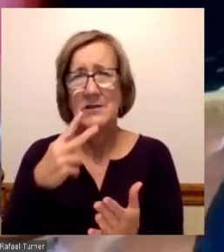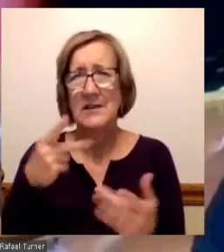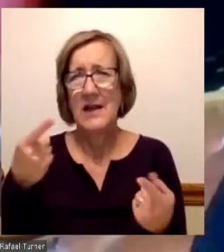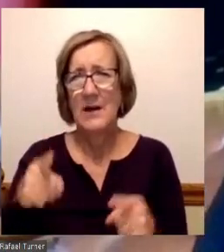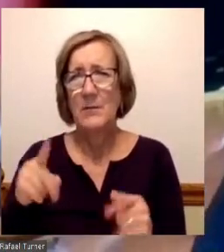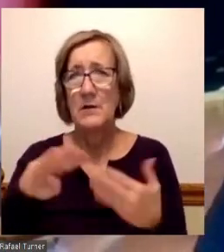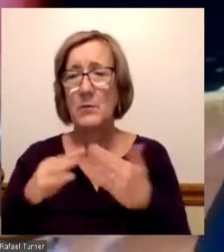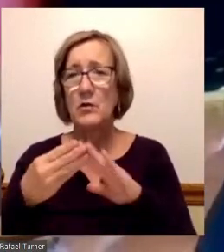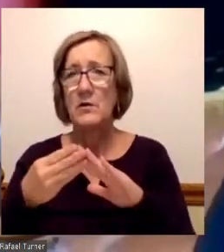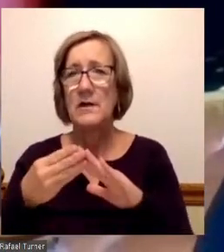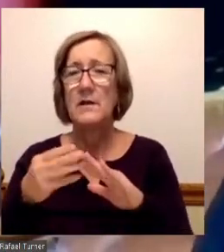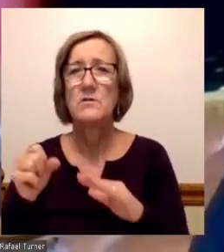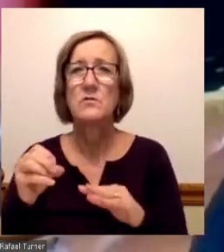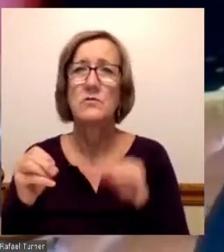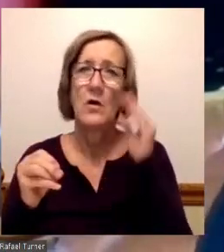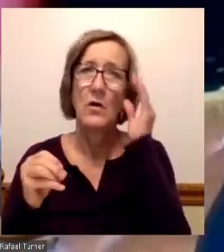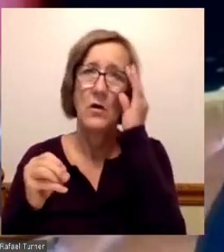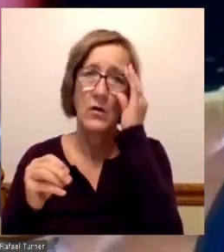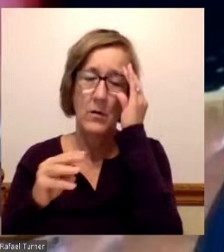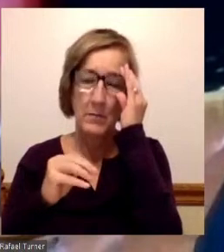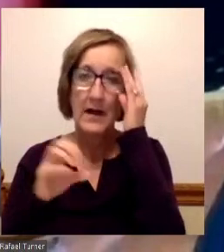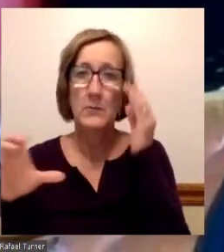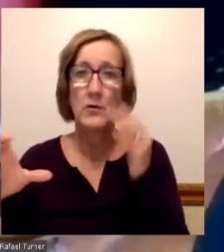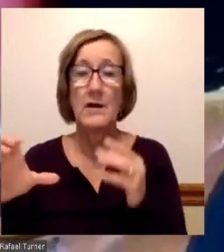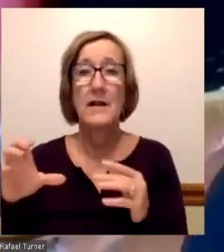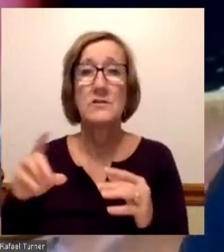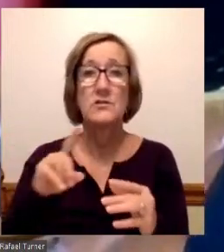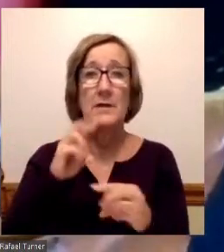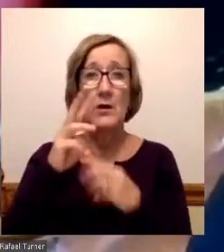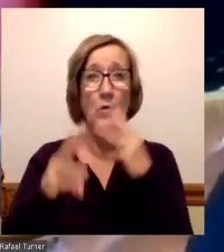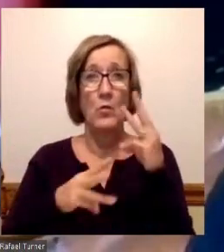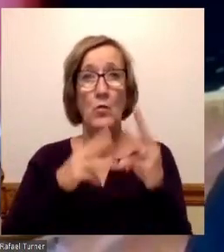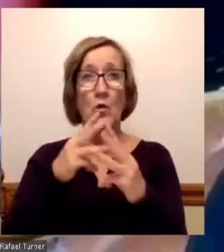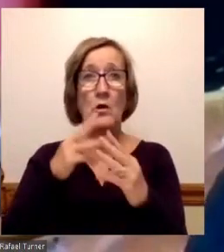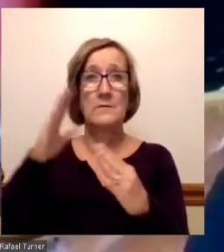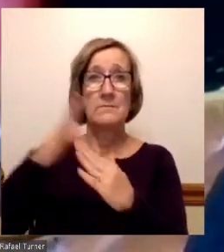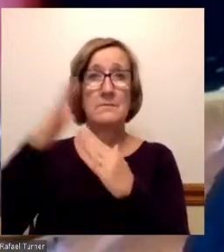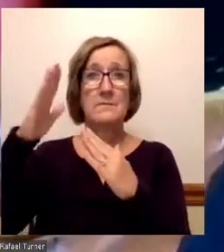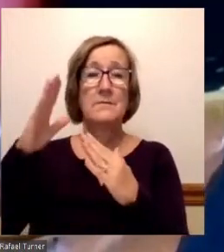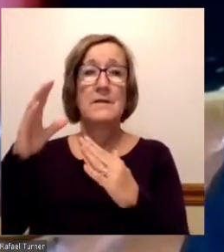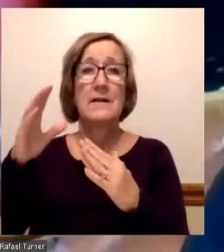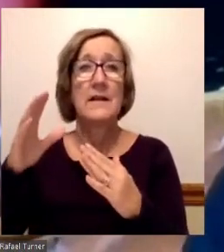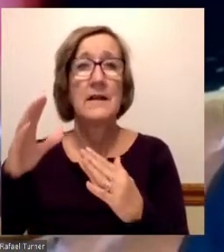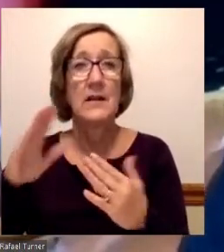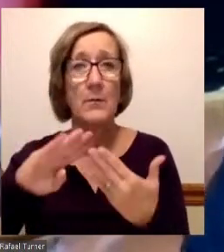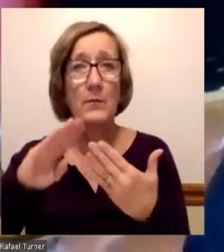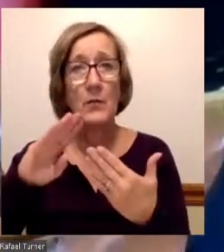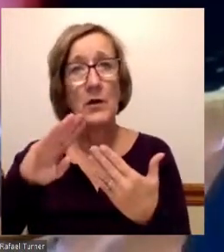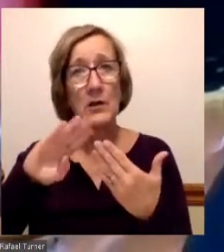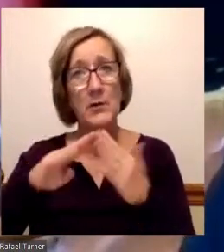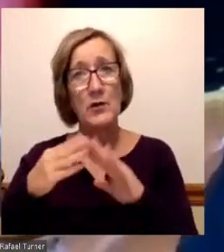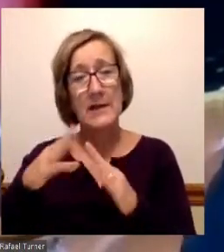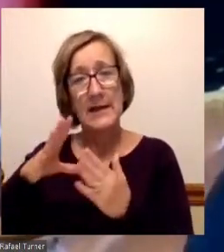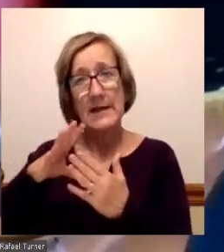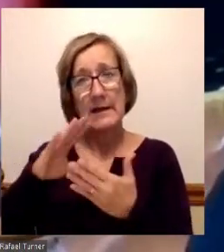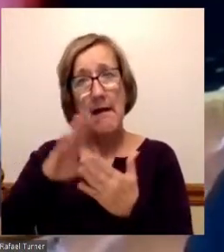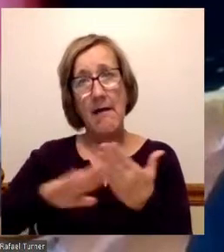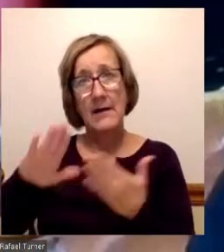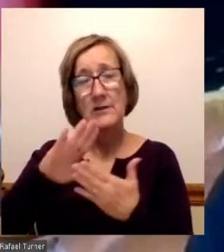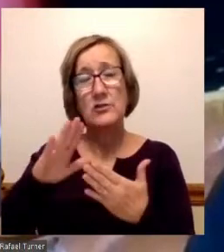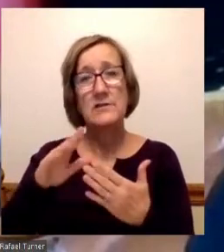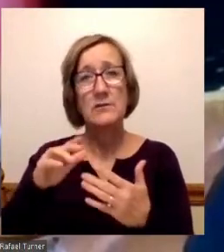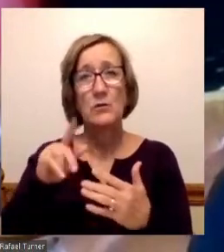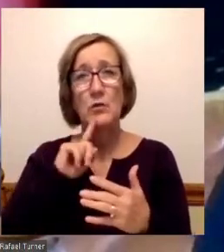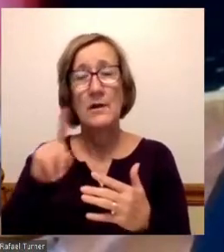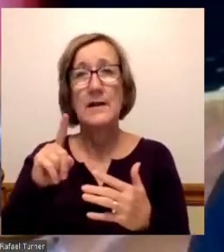And so to come to Mott Community College, get a world-class education at an affordable rate, right? At a rate where you're not settled with tons of